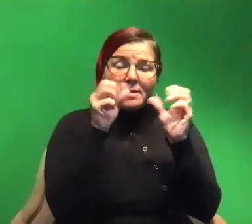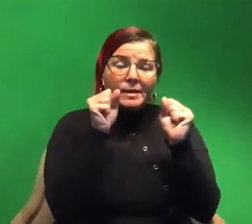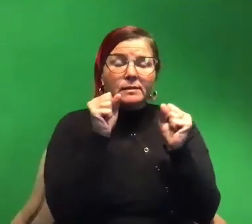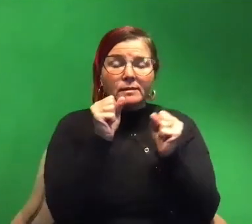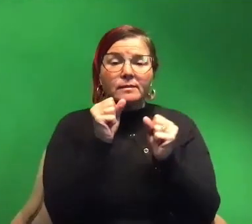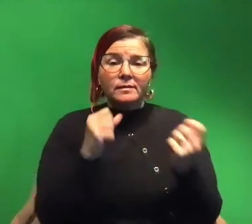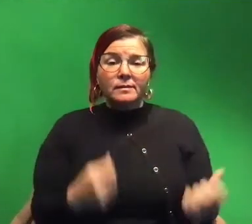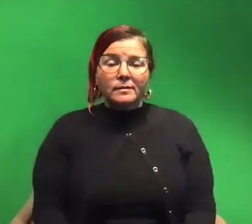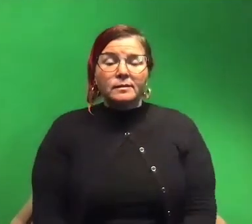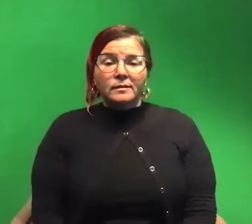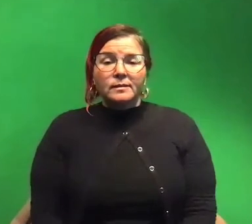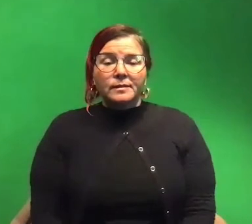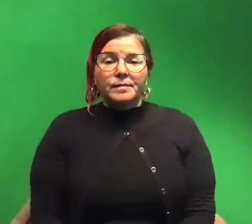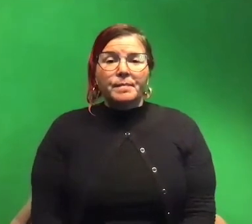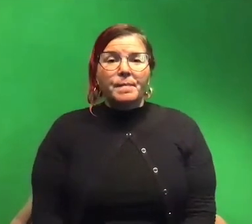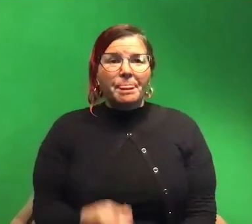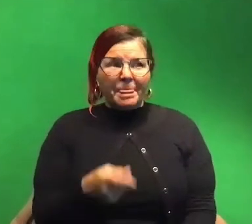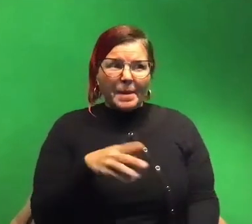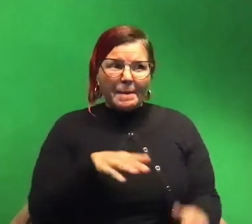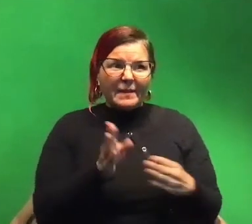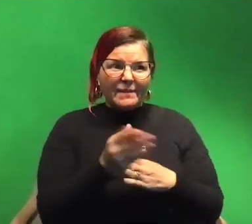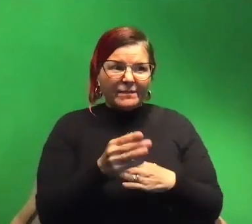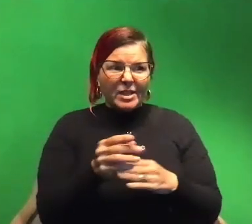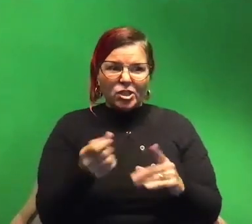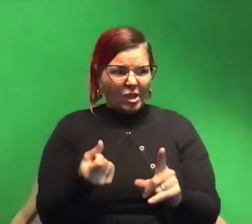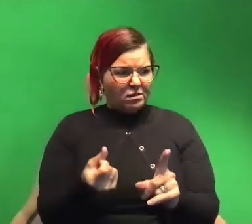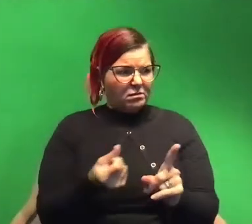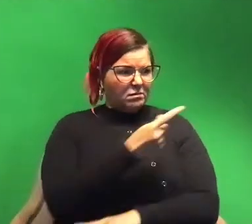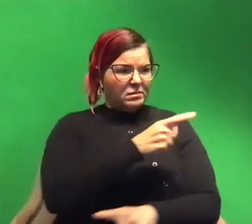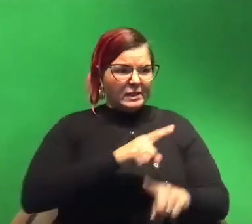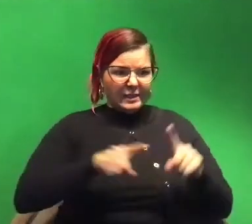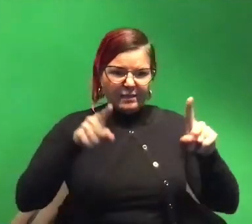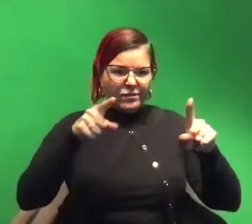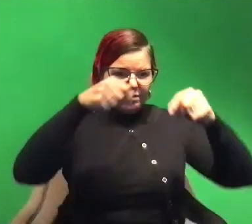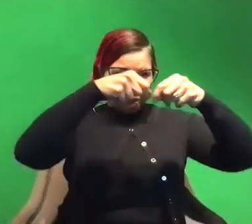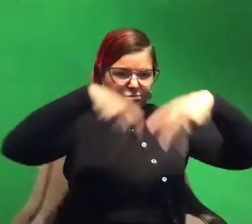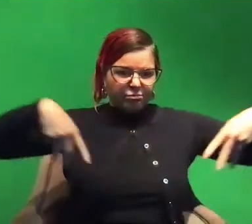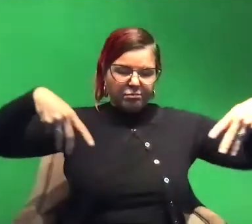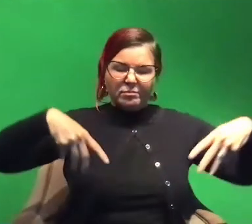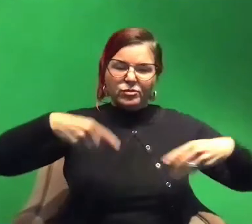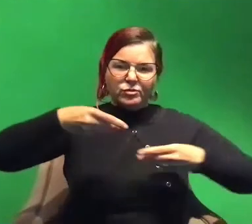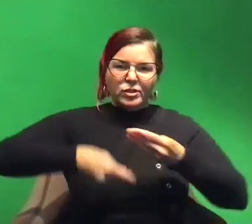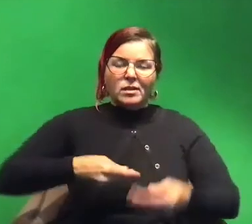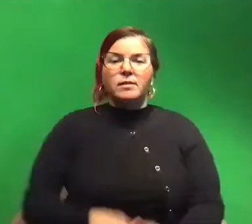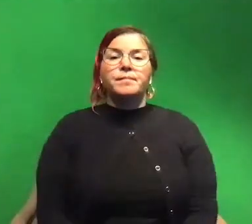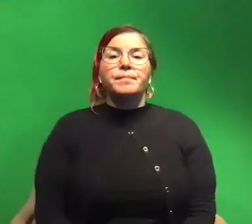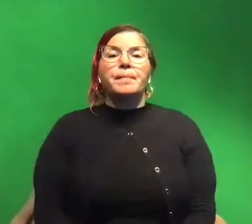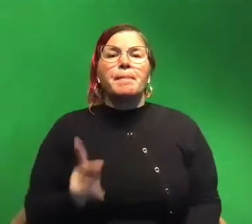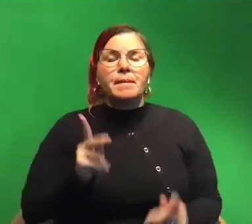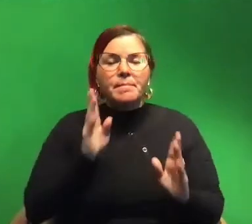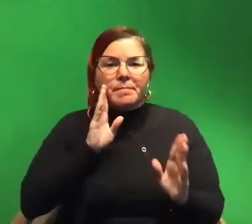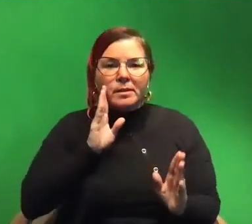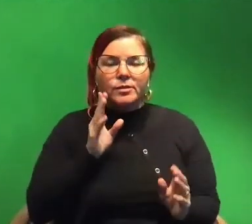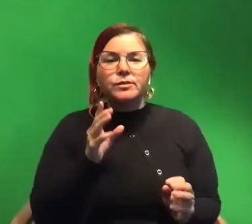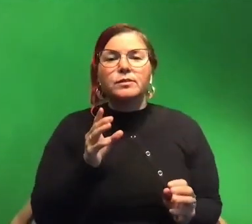they're basically fish that went in a completely different direction um and people pay a lot of attention to